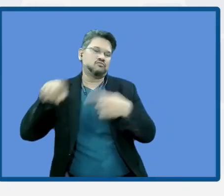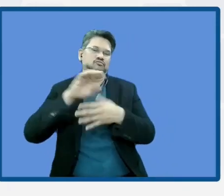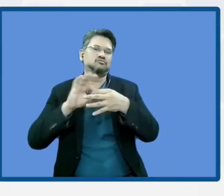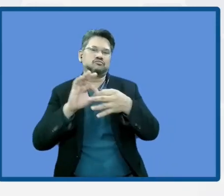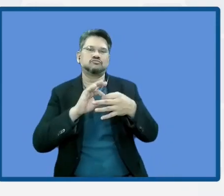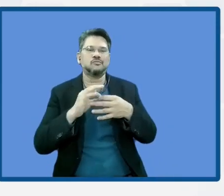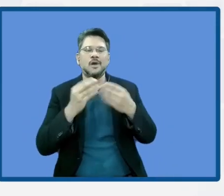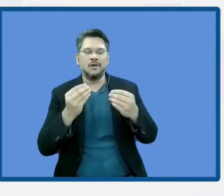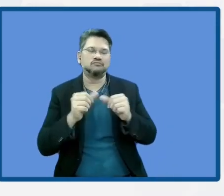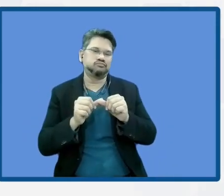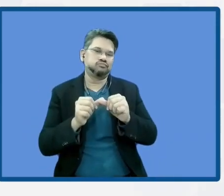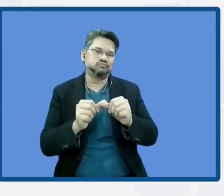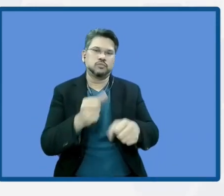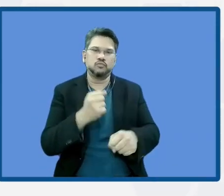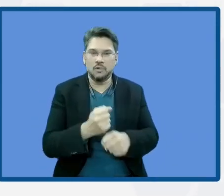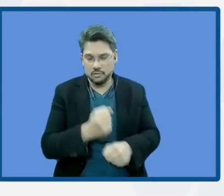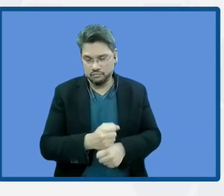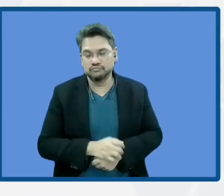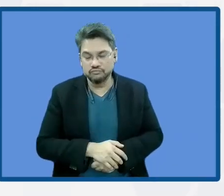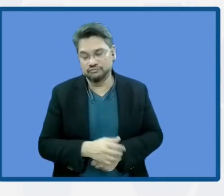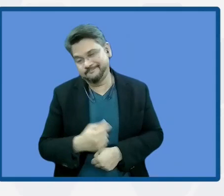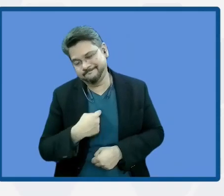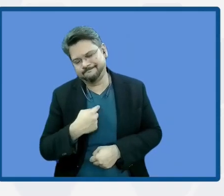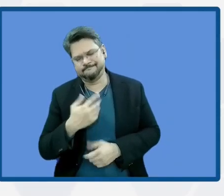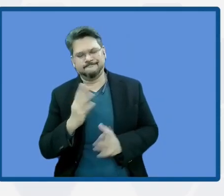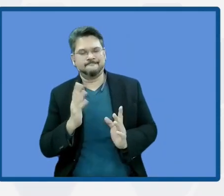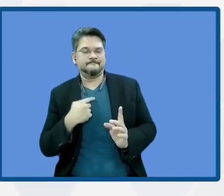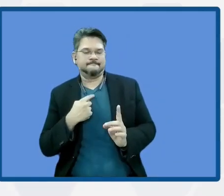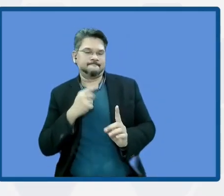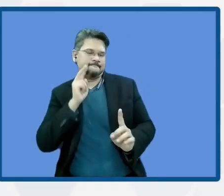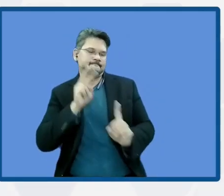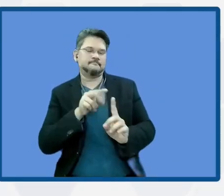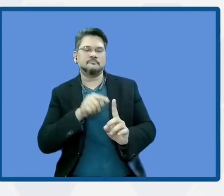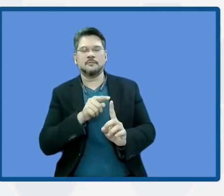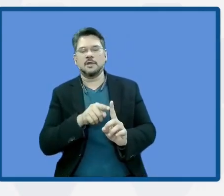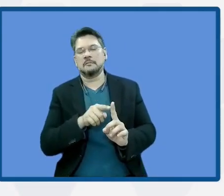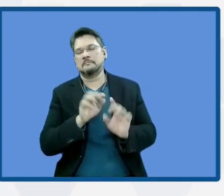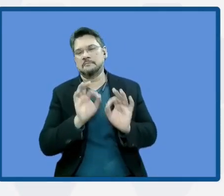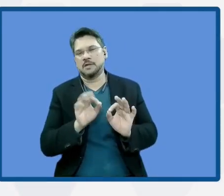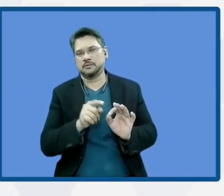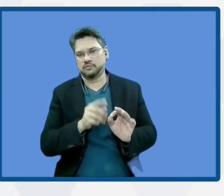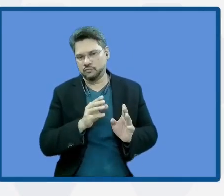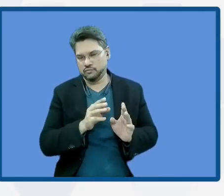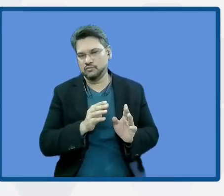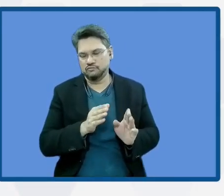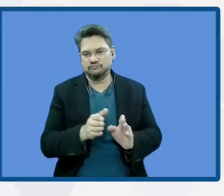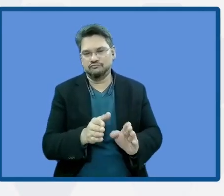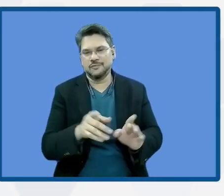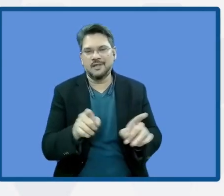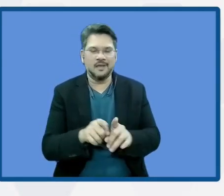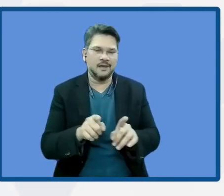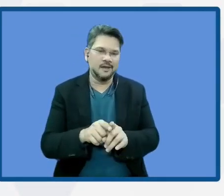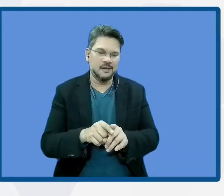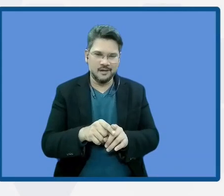the way that we need to walk. It will be like the carrot that is forcing